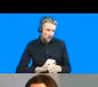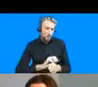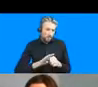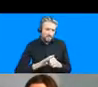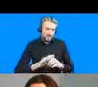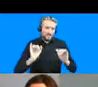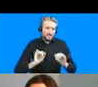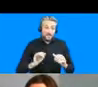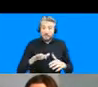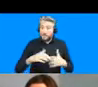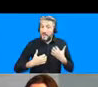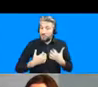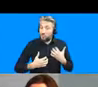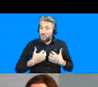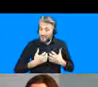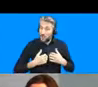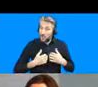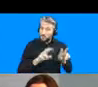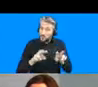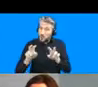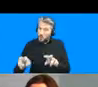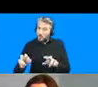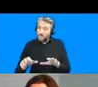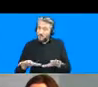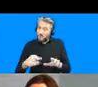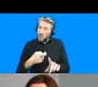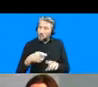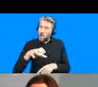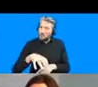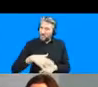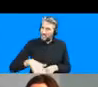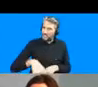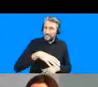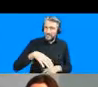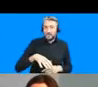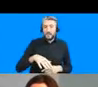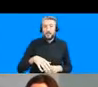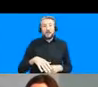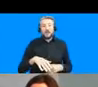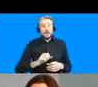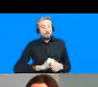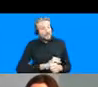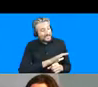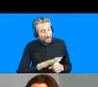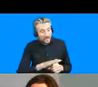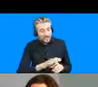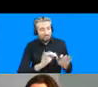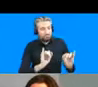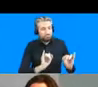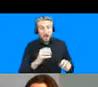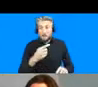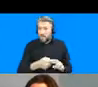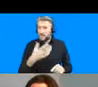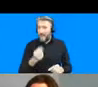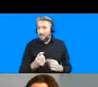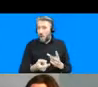interesting to observe in the sense that the pandemic has overlapped with other crises uh 2020 has been the